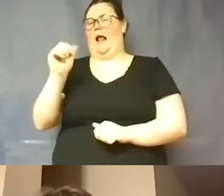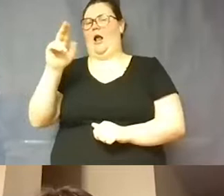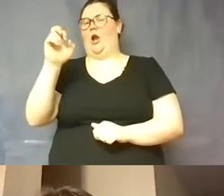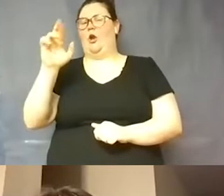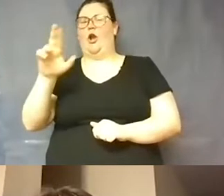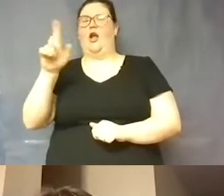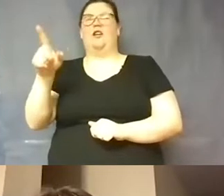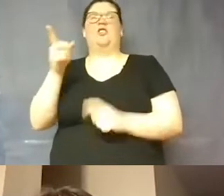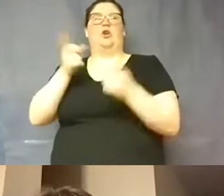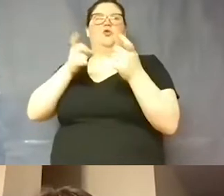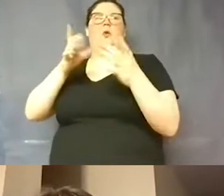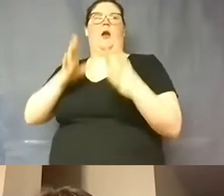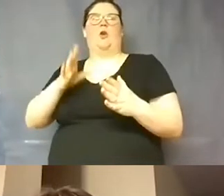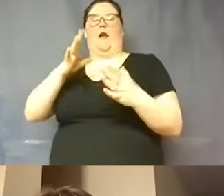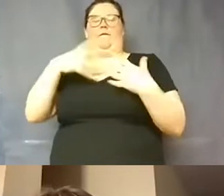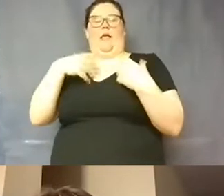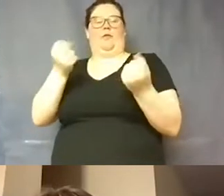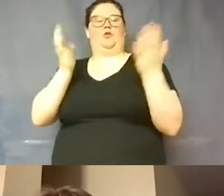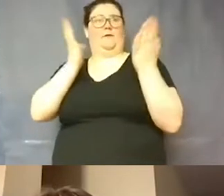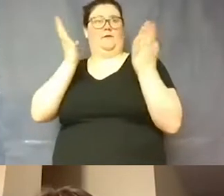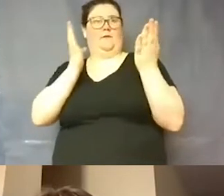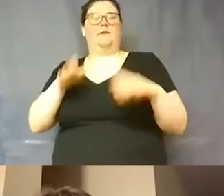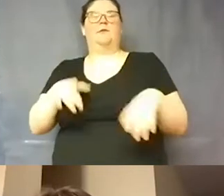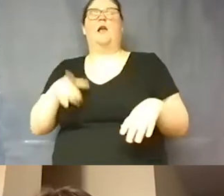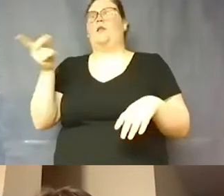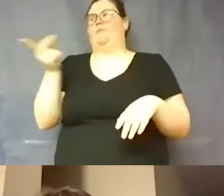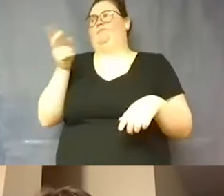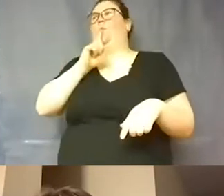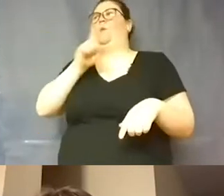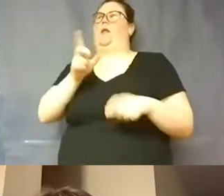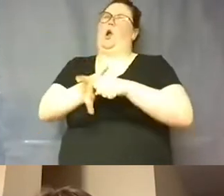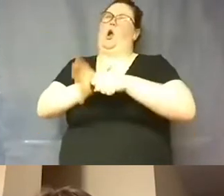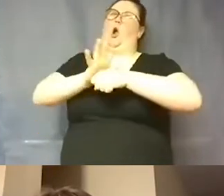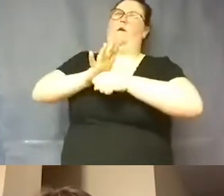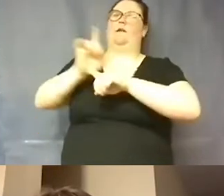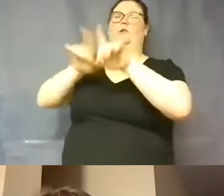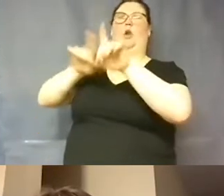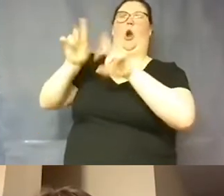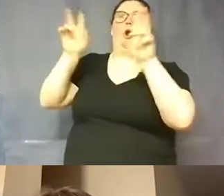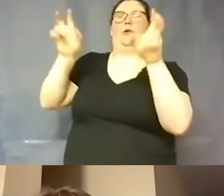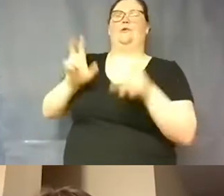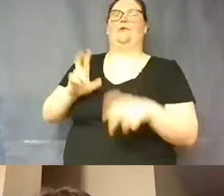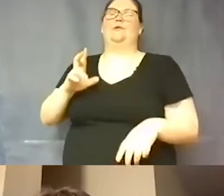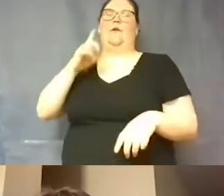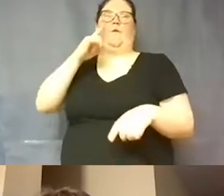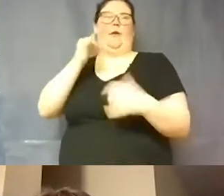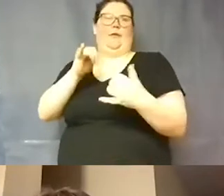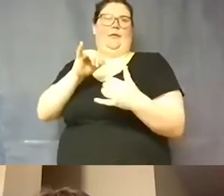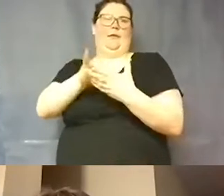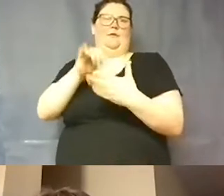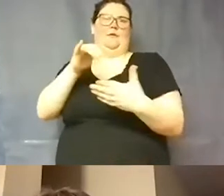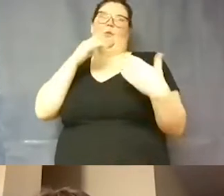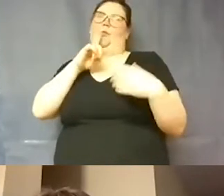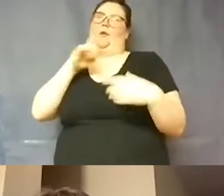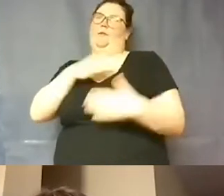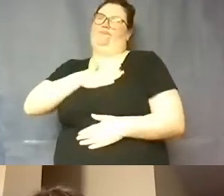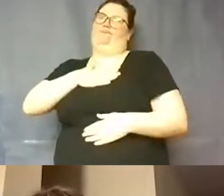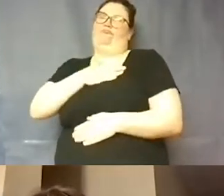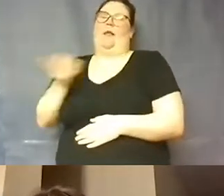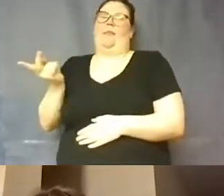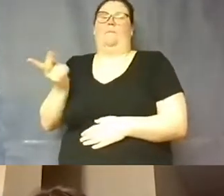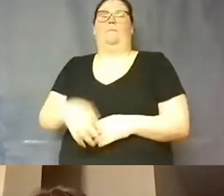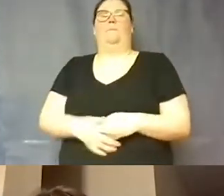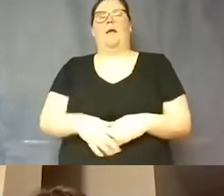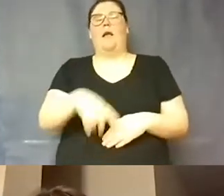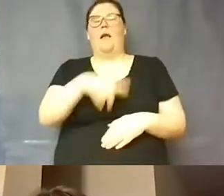Services, and they really are our COVID czars in this, so we appreciate them. Tanya Davis, our Director of